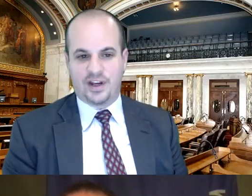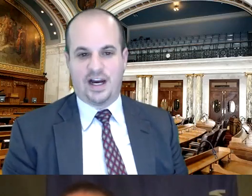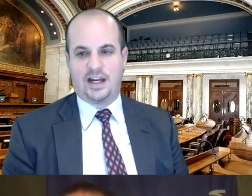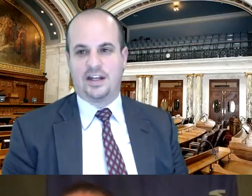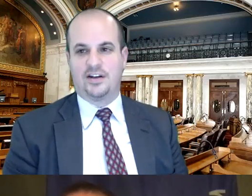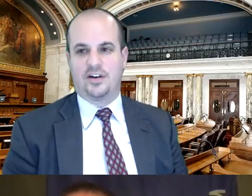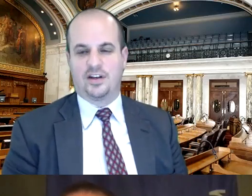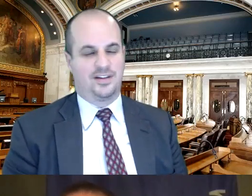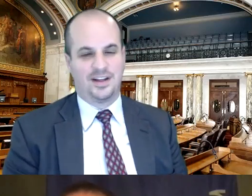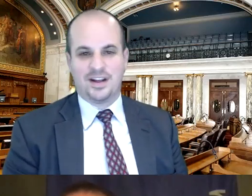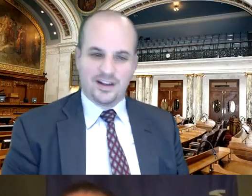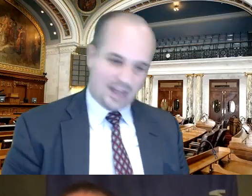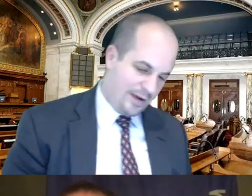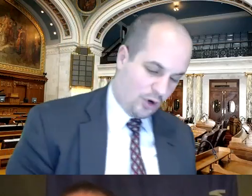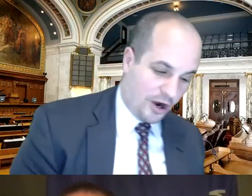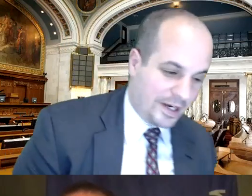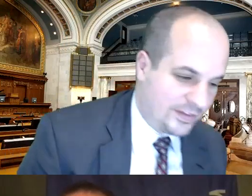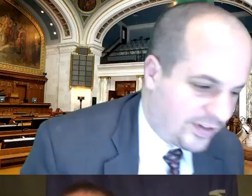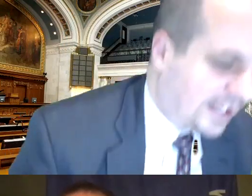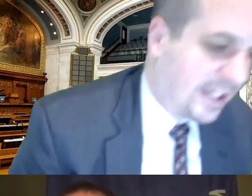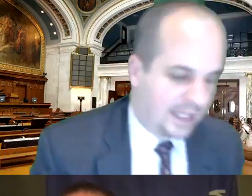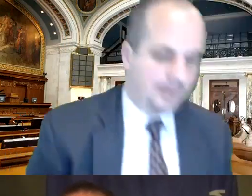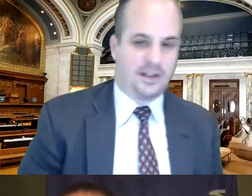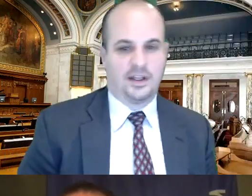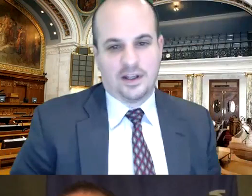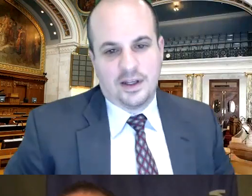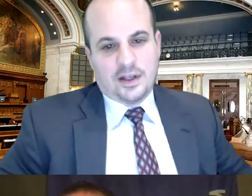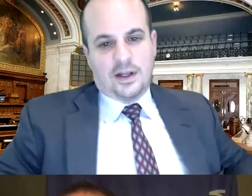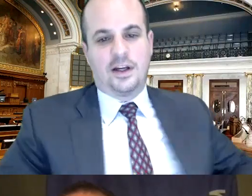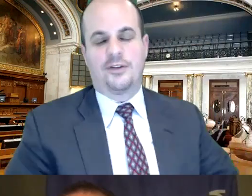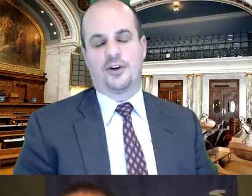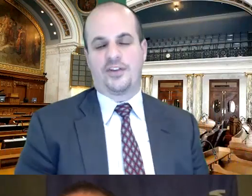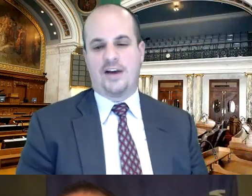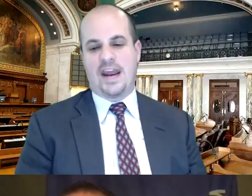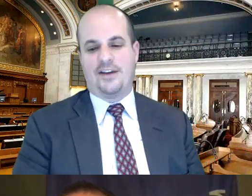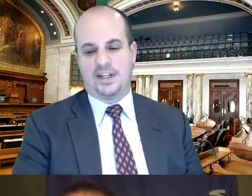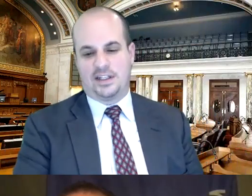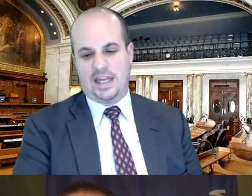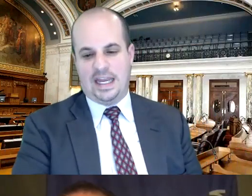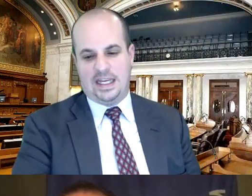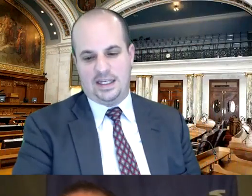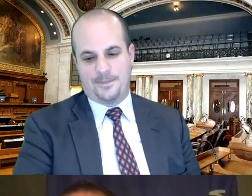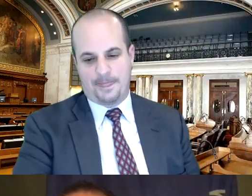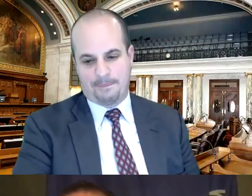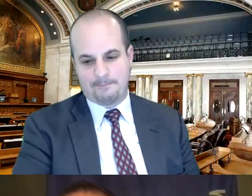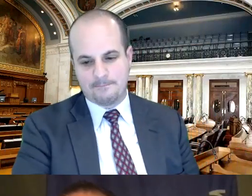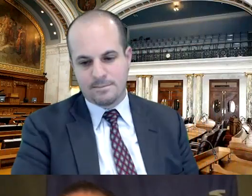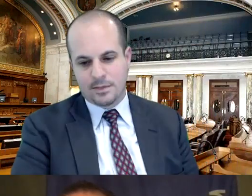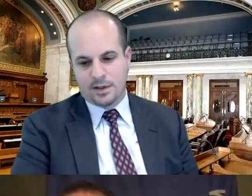shifts i we're already seeing it i mean first off having a